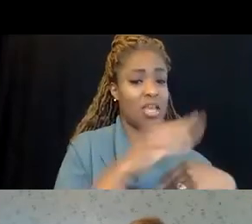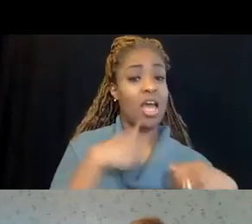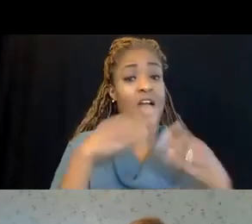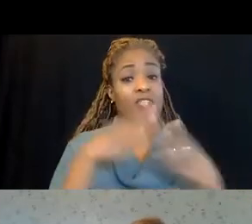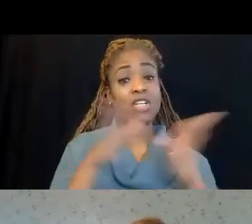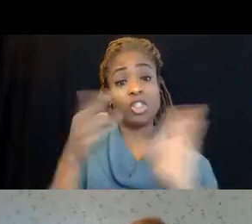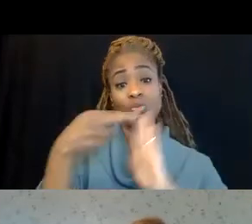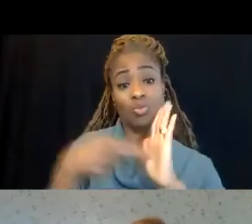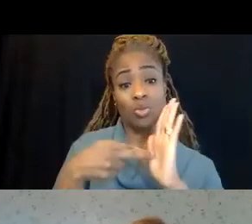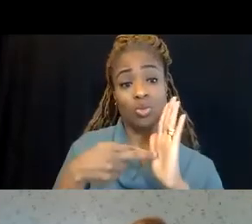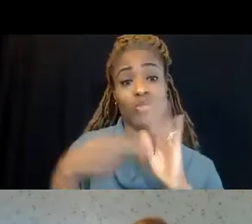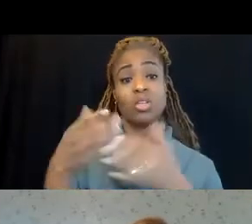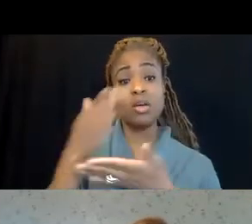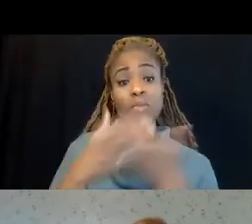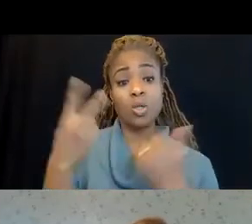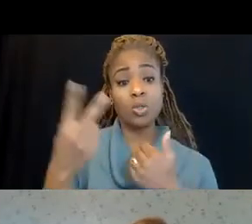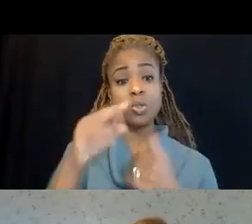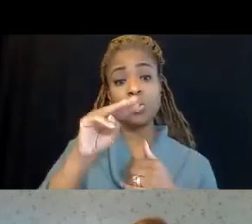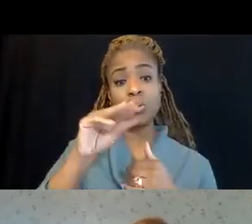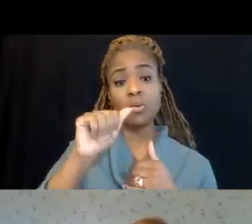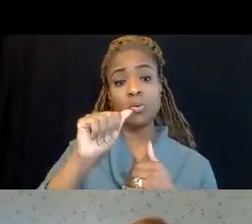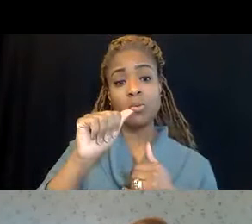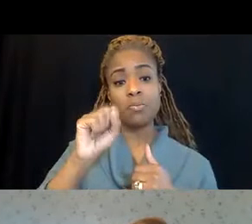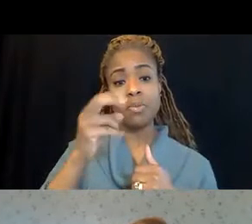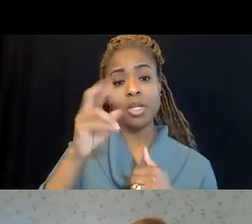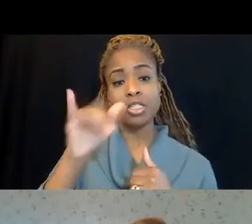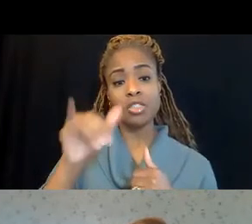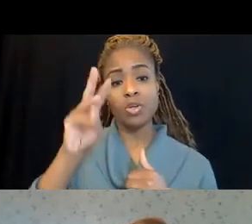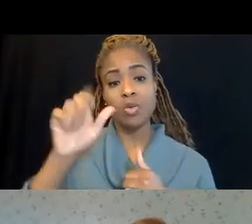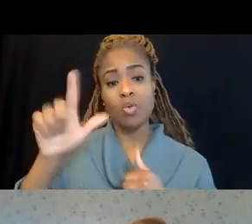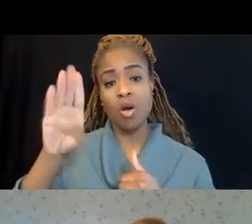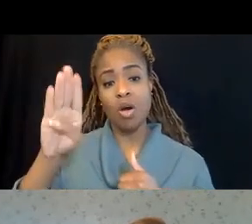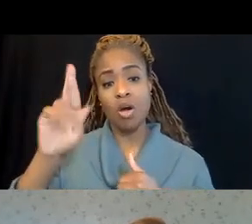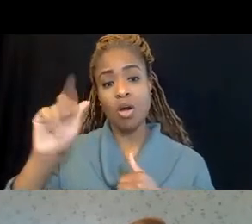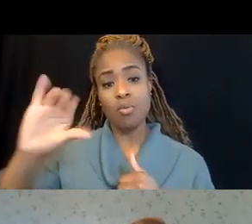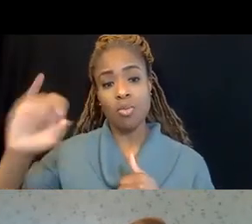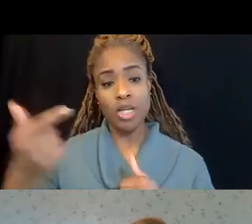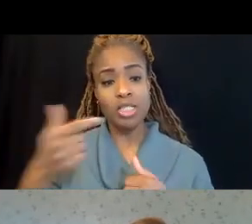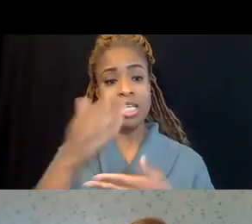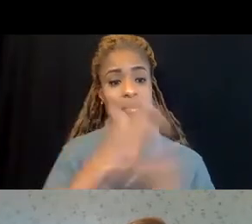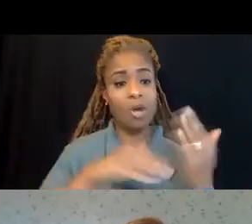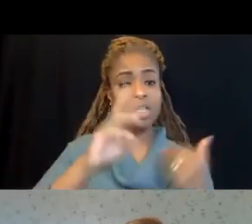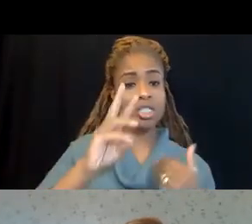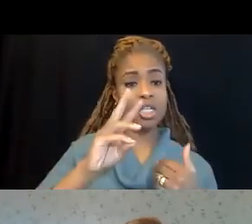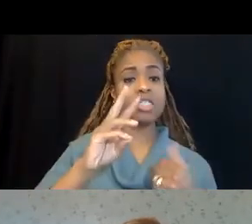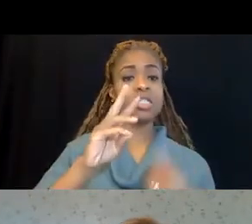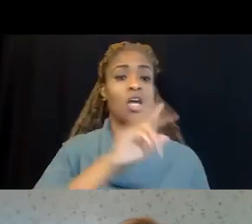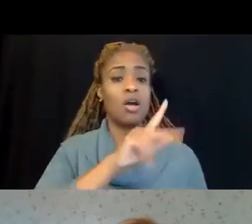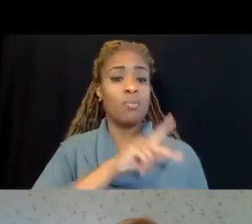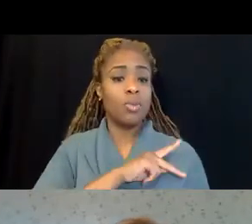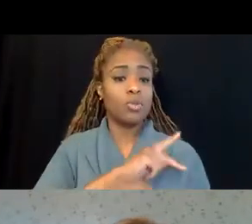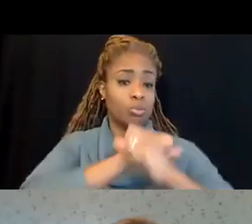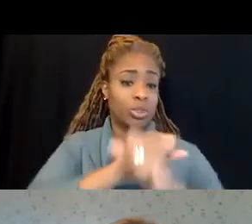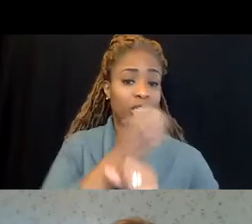rules in part two is masonry wall bracing. Part six, which is a biggie, the personal protective equipment, you may know as PPE.